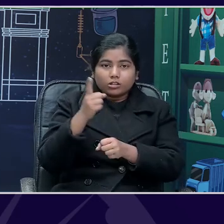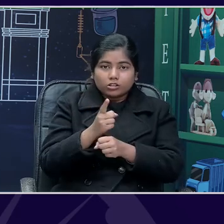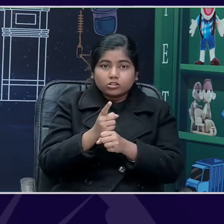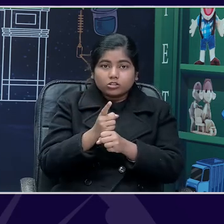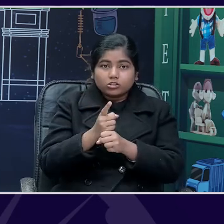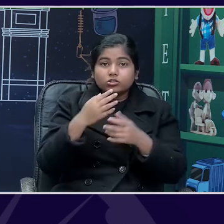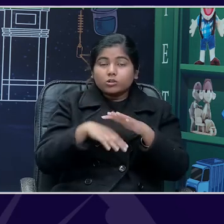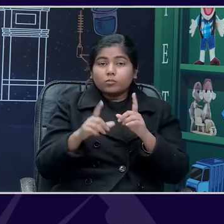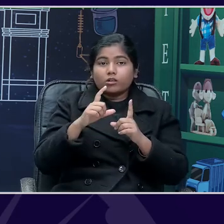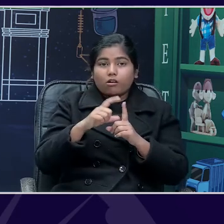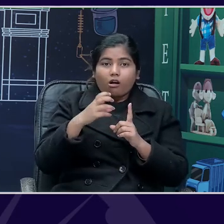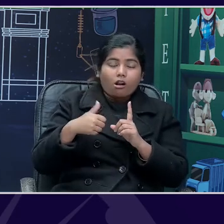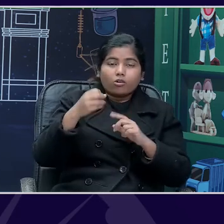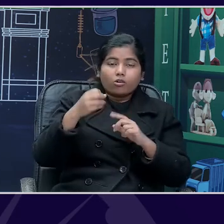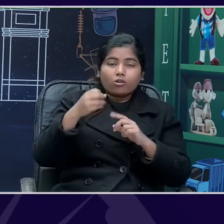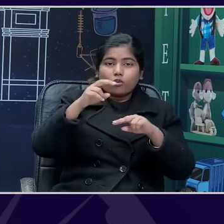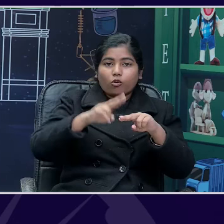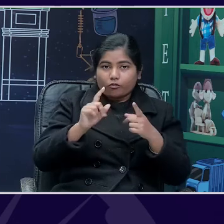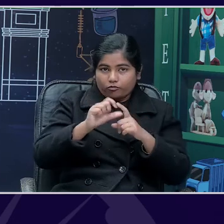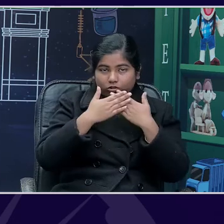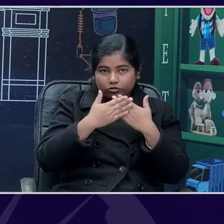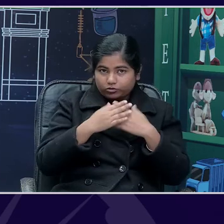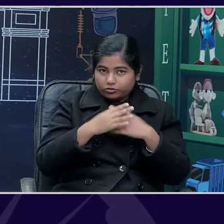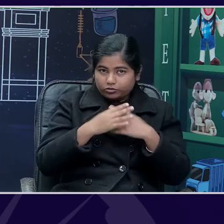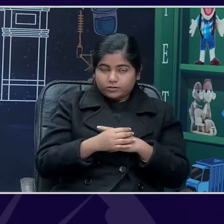education. So, ma'am will tell you about this chapter.